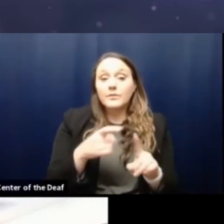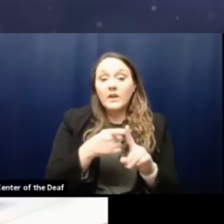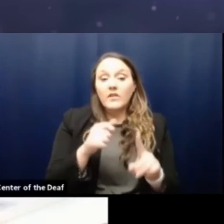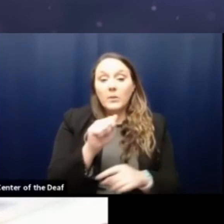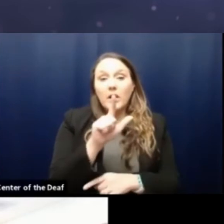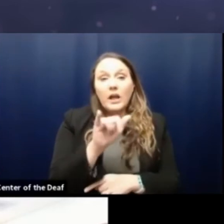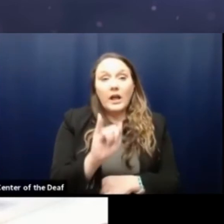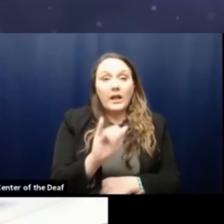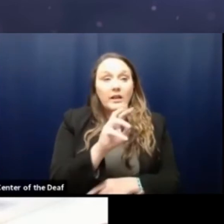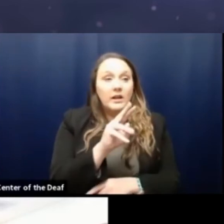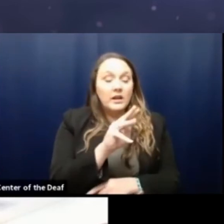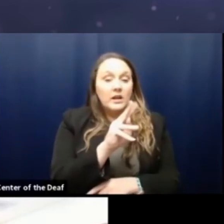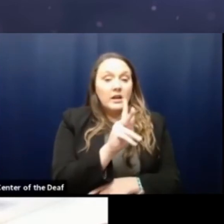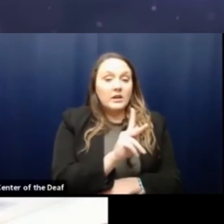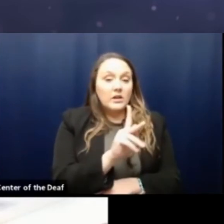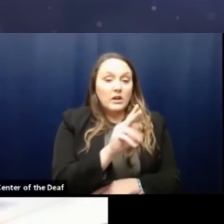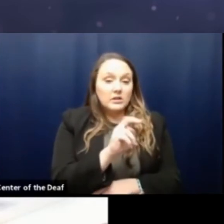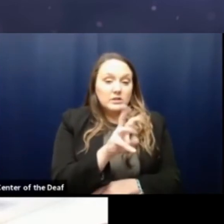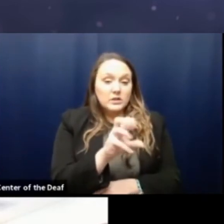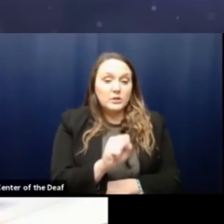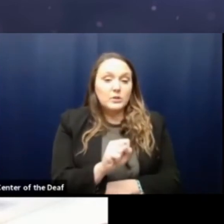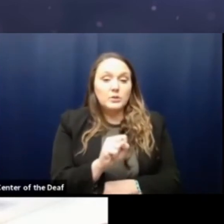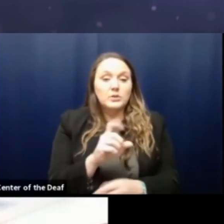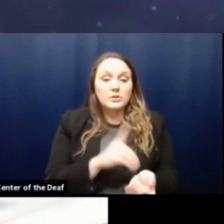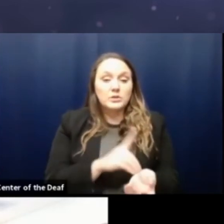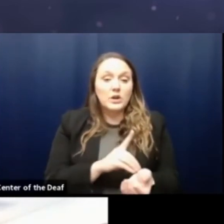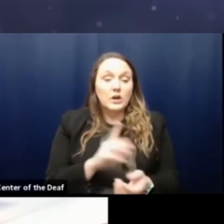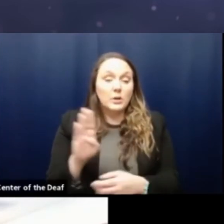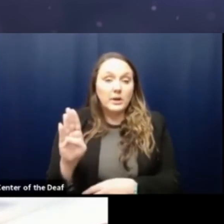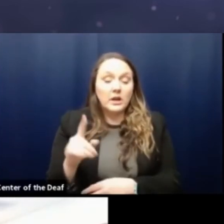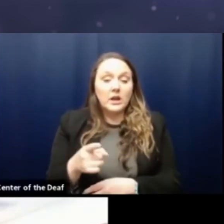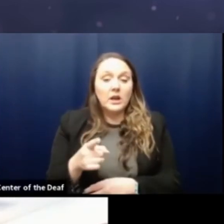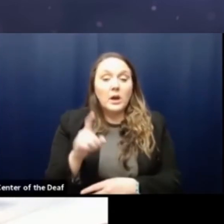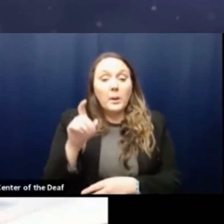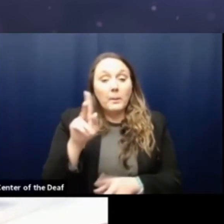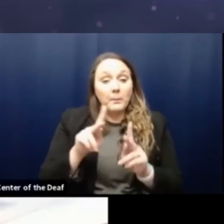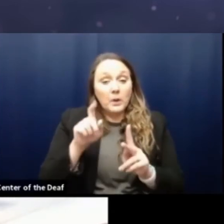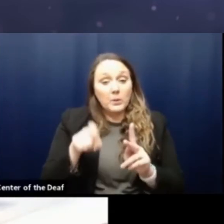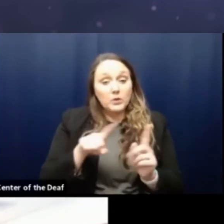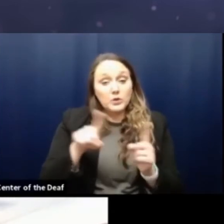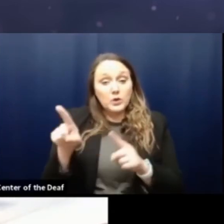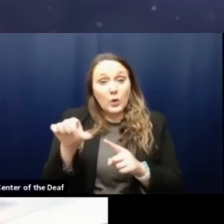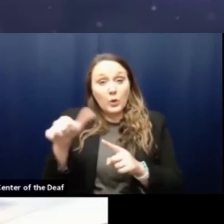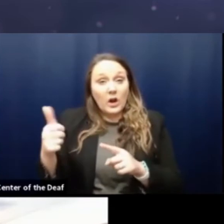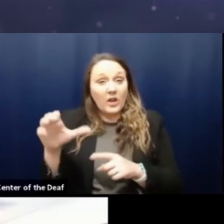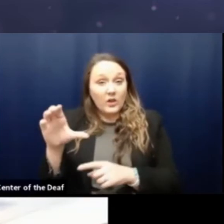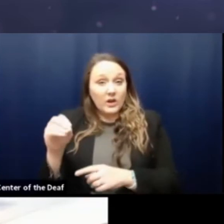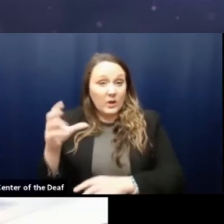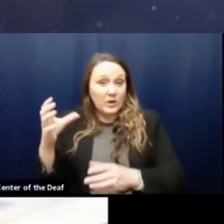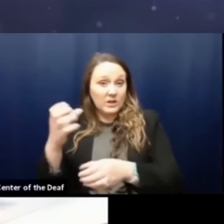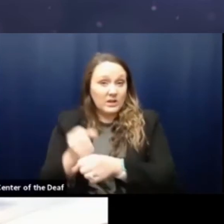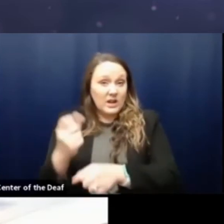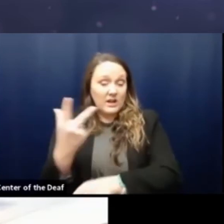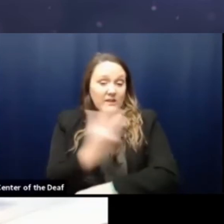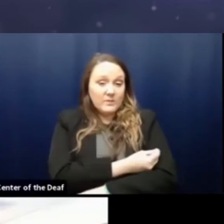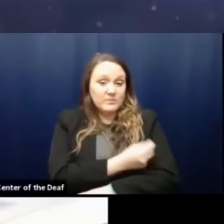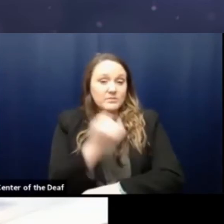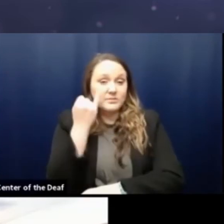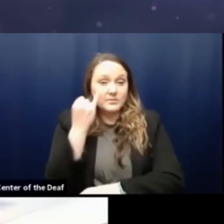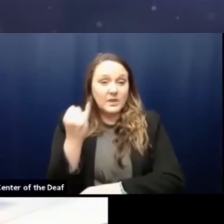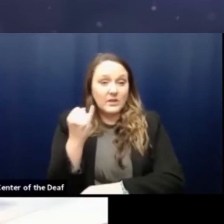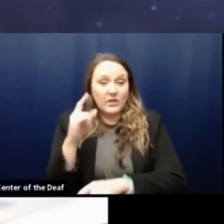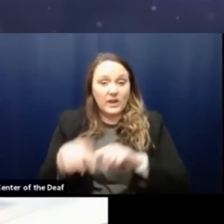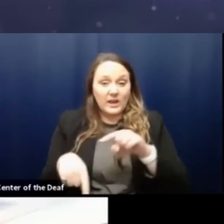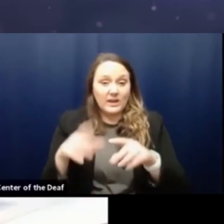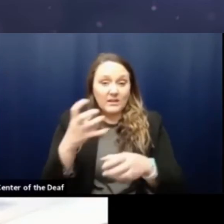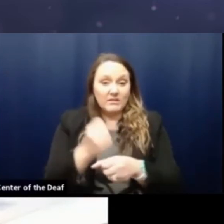with Knox News, I believe also geared towards Dr. Buchanan. Should people go to surrounding counties to be vaccinated if they can't get an appointment in Knox County?